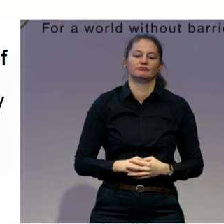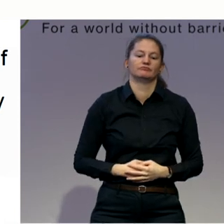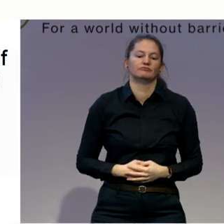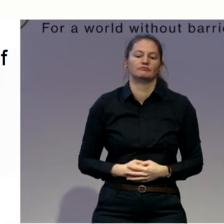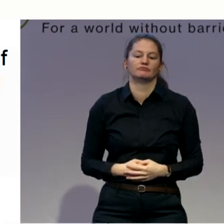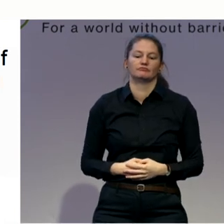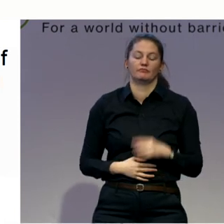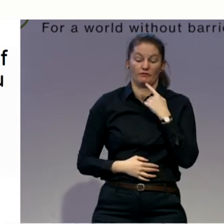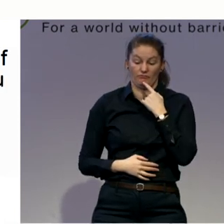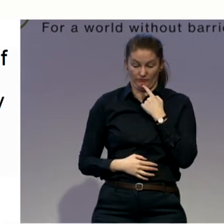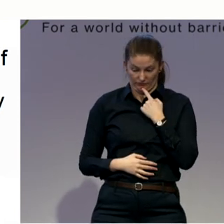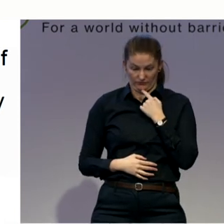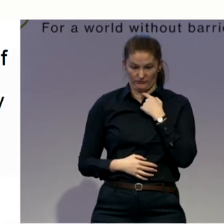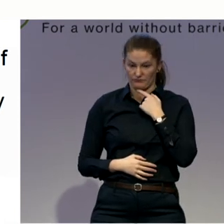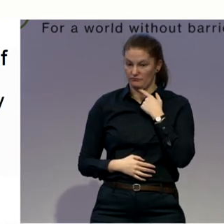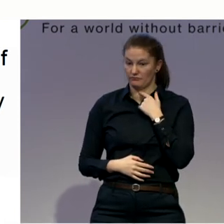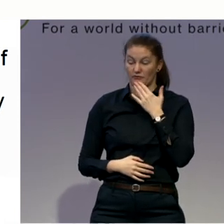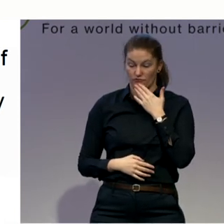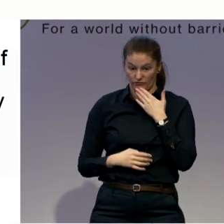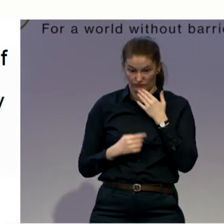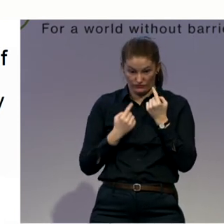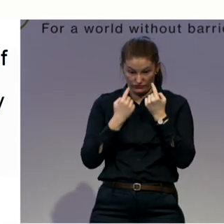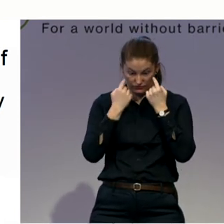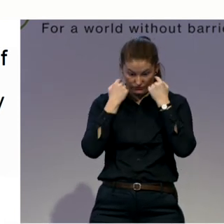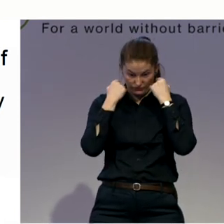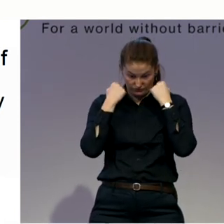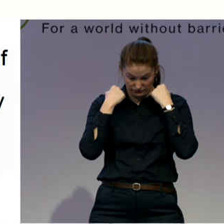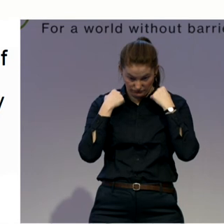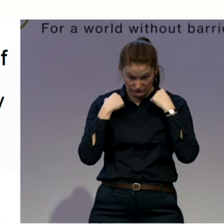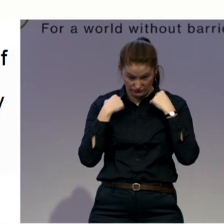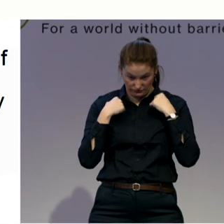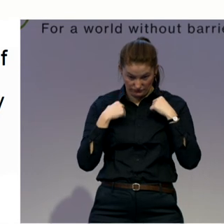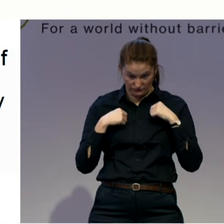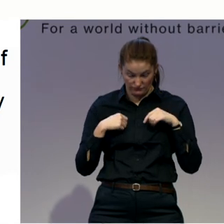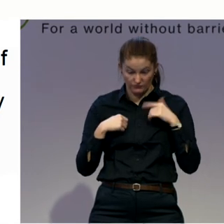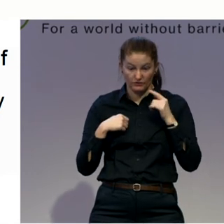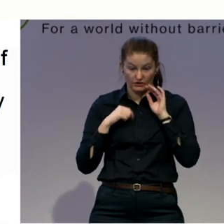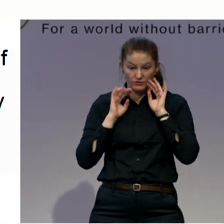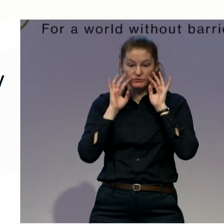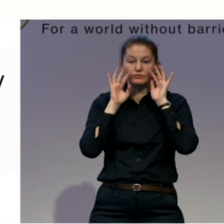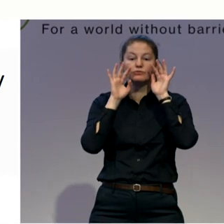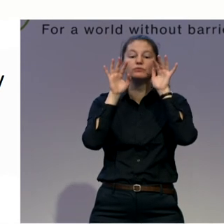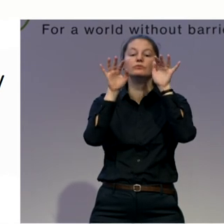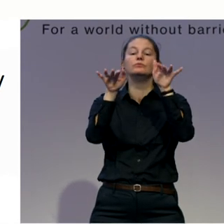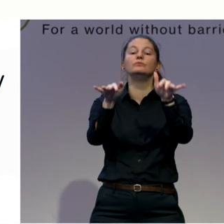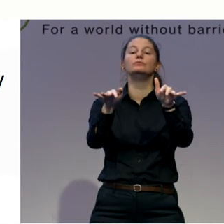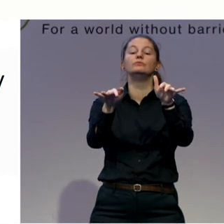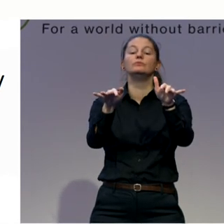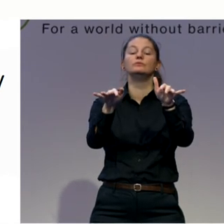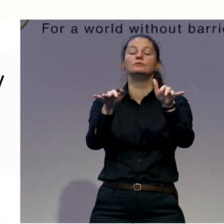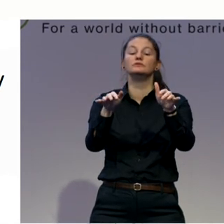exhale to come back. Your head is in line with your spine always. It's lined up.